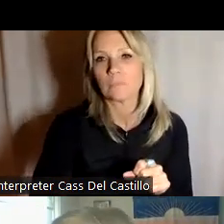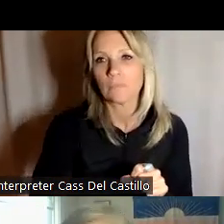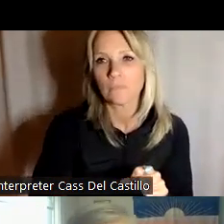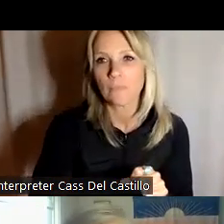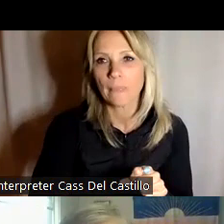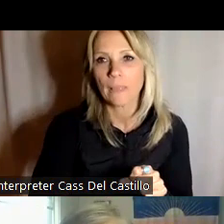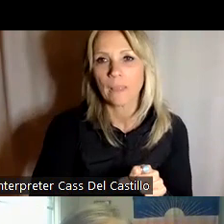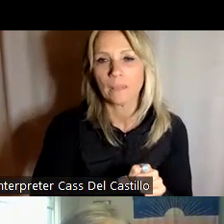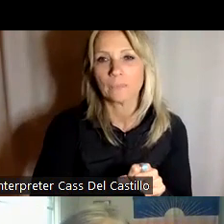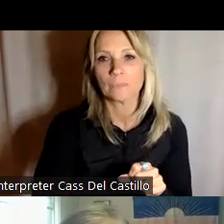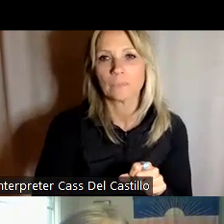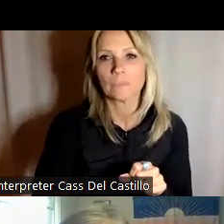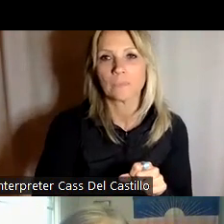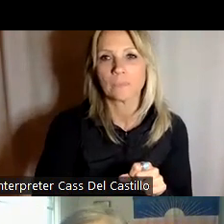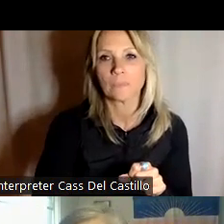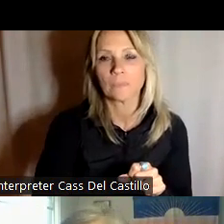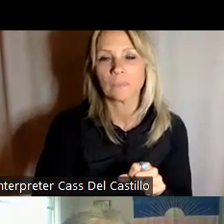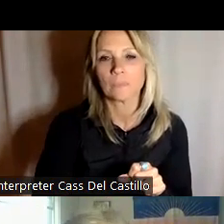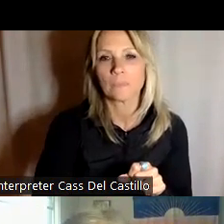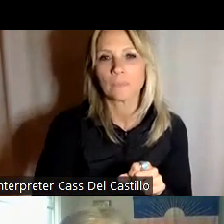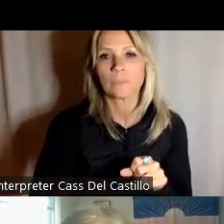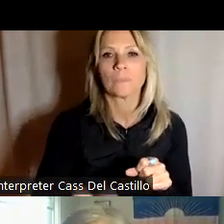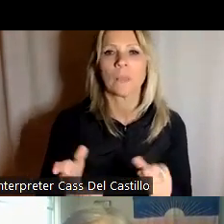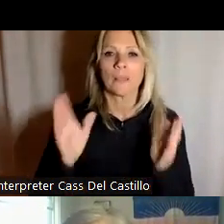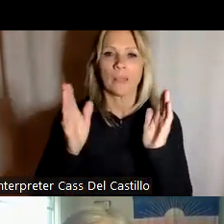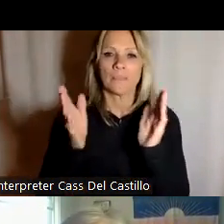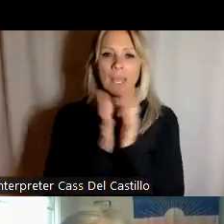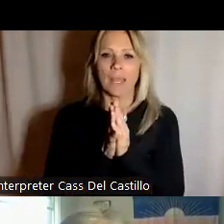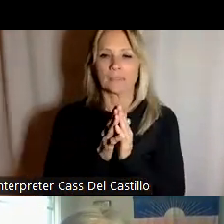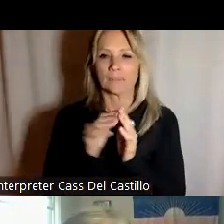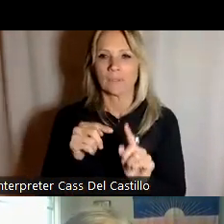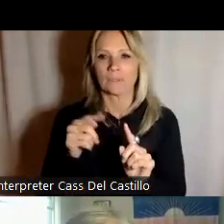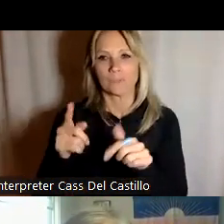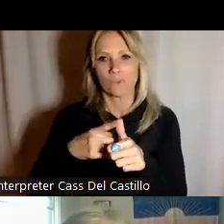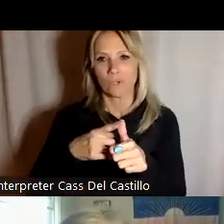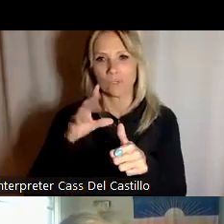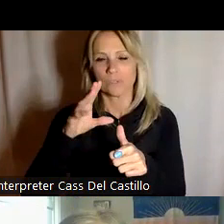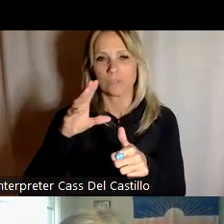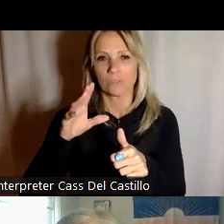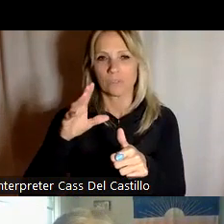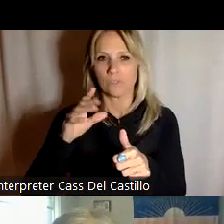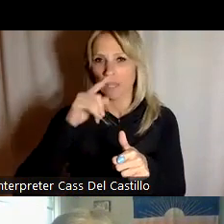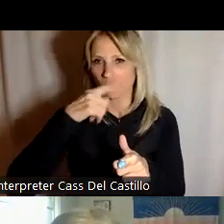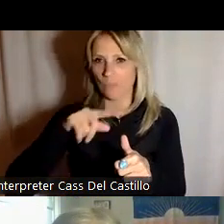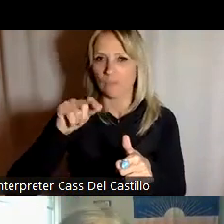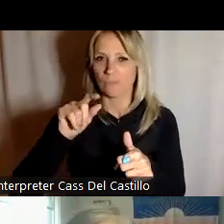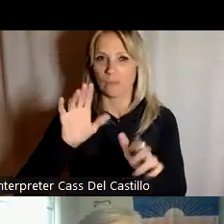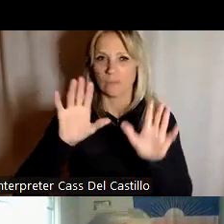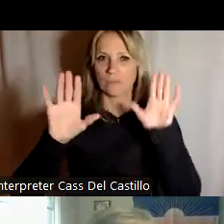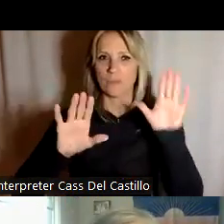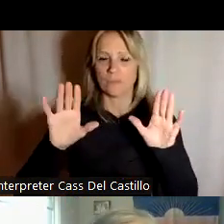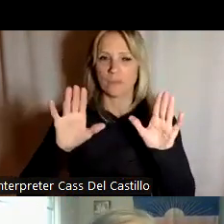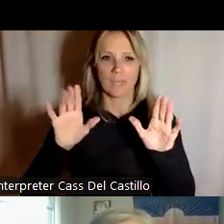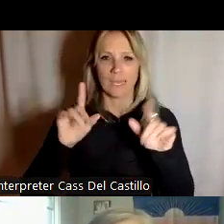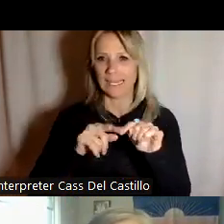um all right well let me ask this first and foremost i'd love with a show of hands i can't really see you so you'd have to